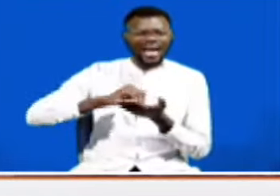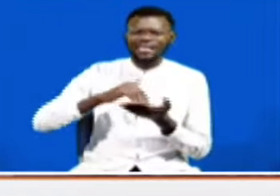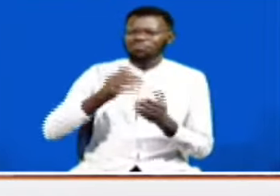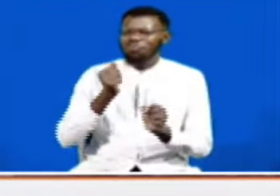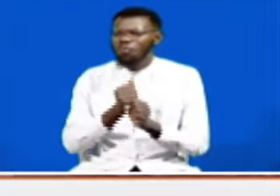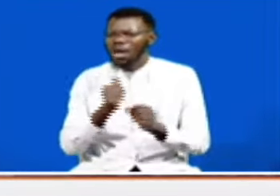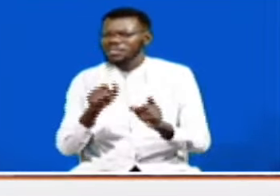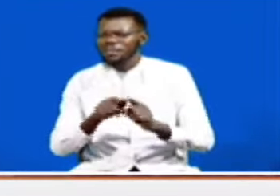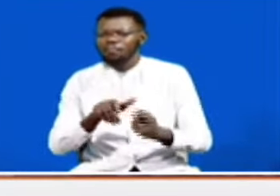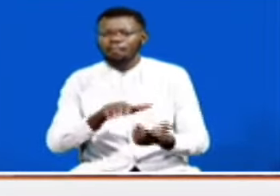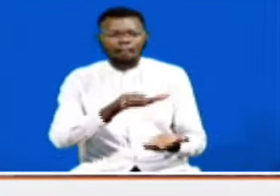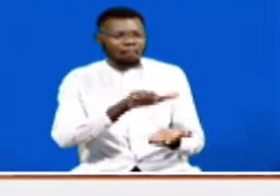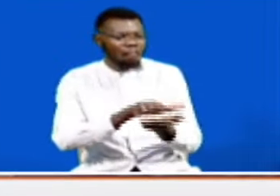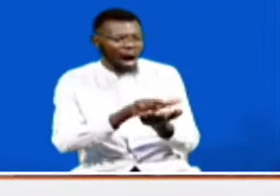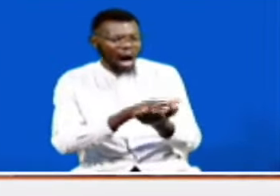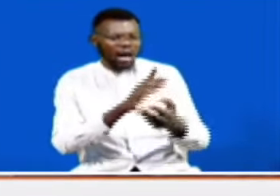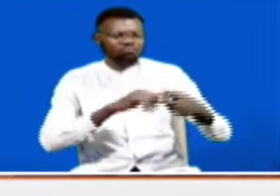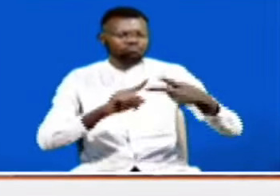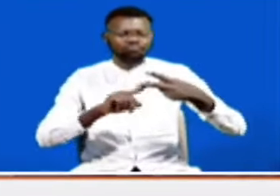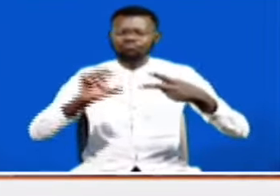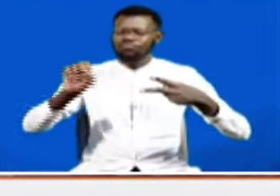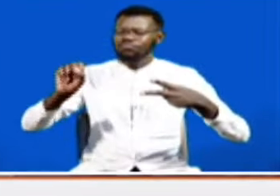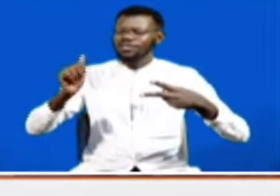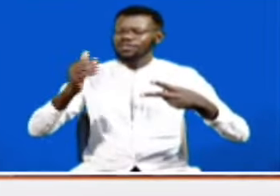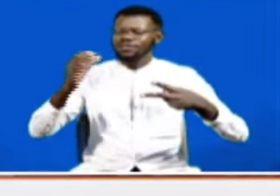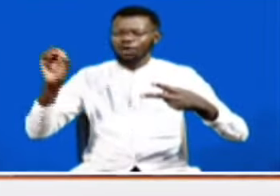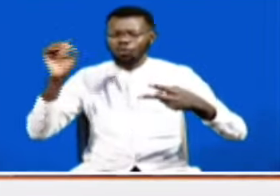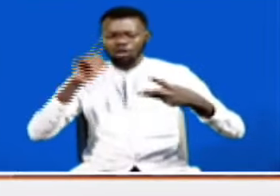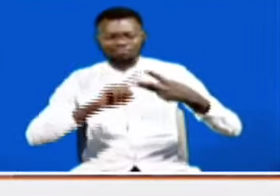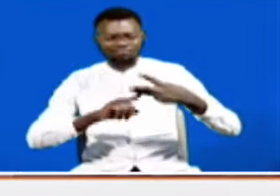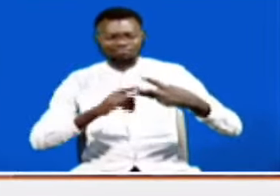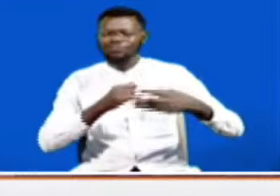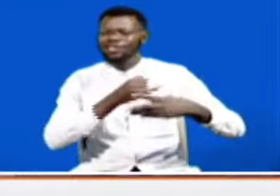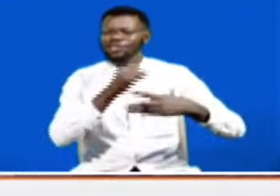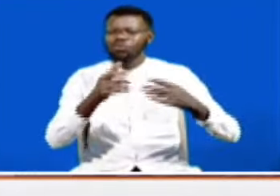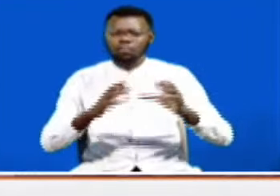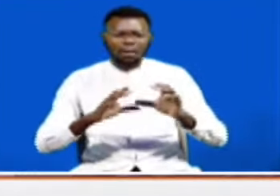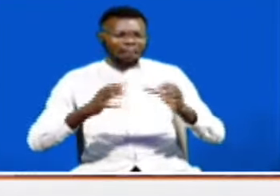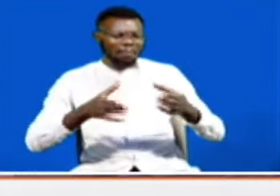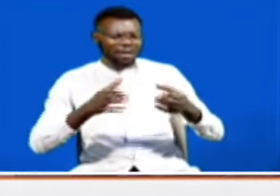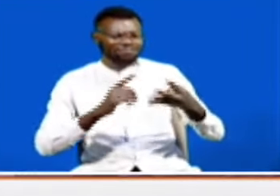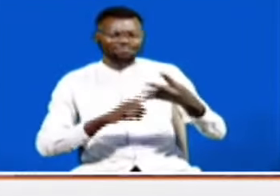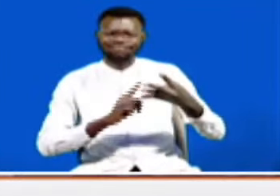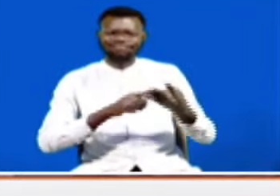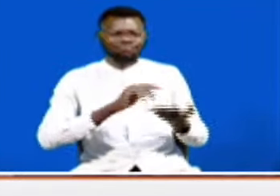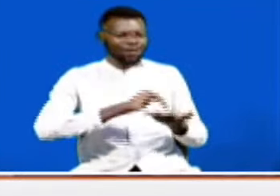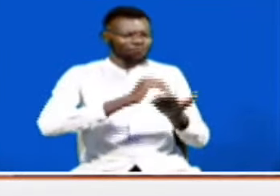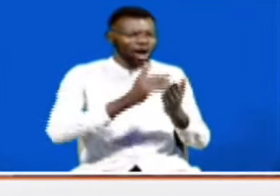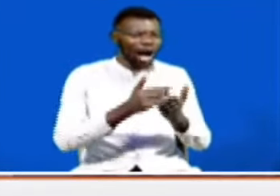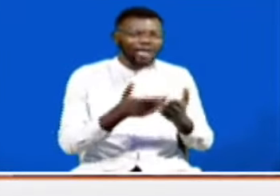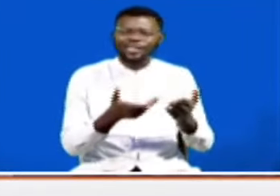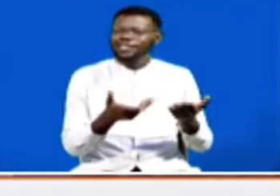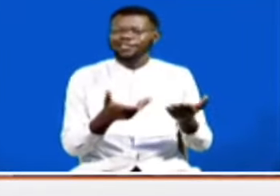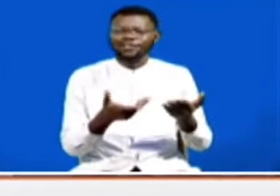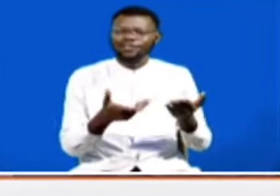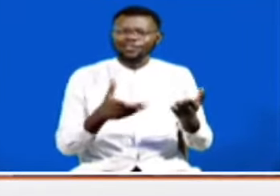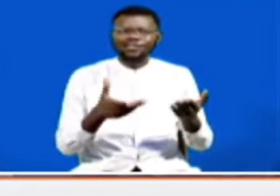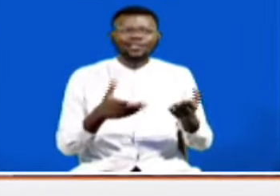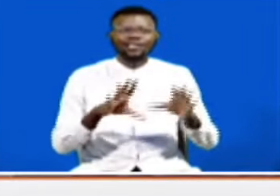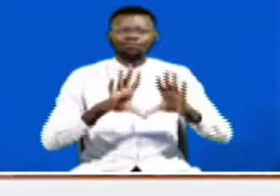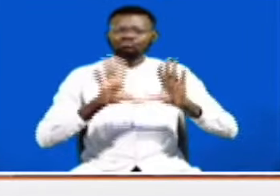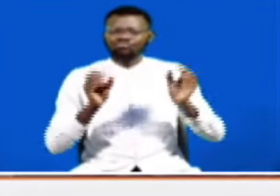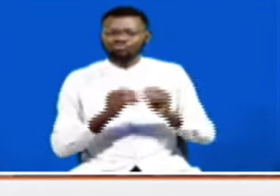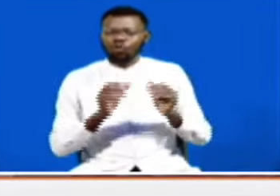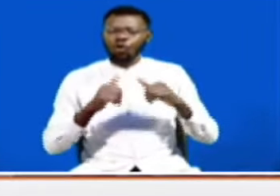bank, as if it's an insurance company, as if it's a consolidated fund, as if it's a mama's circle of a